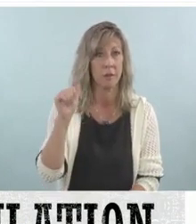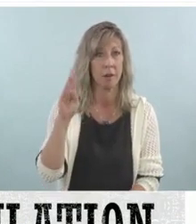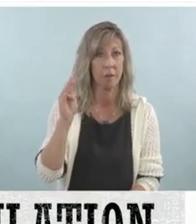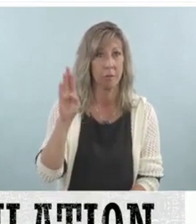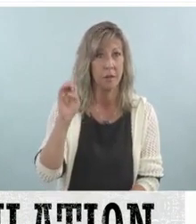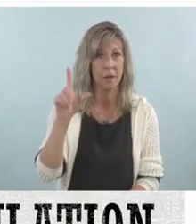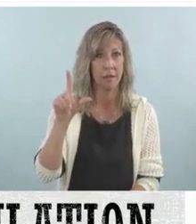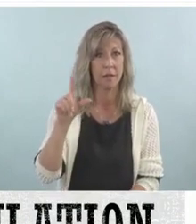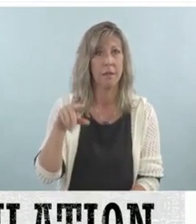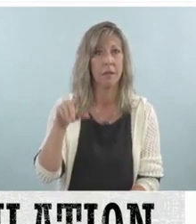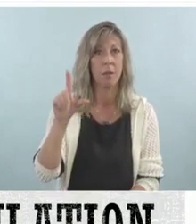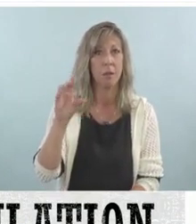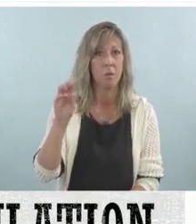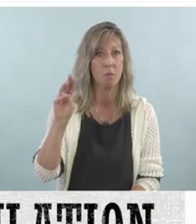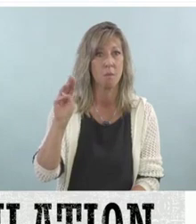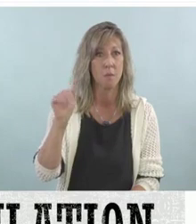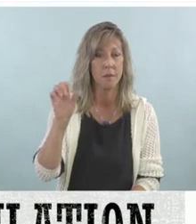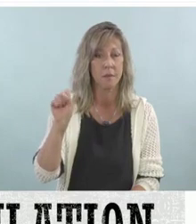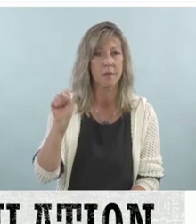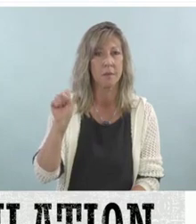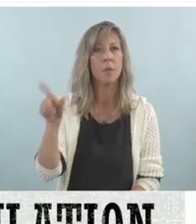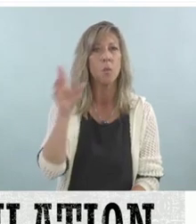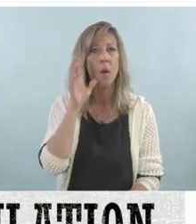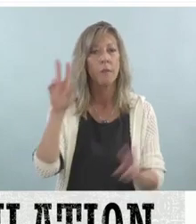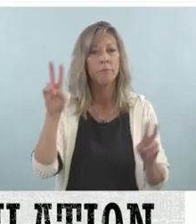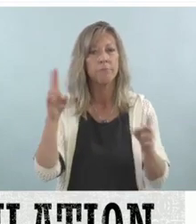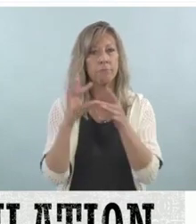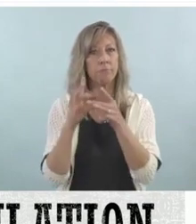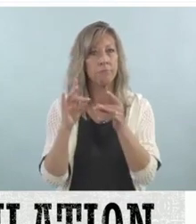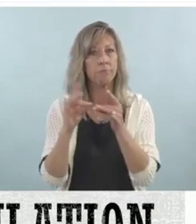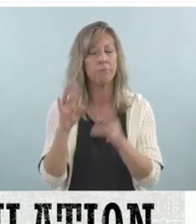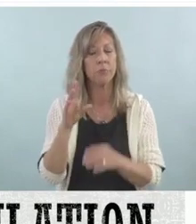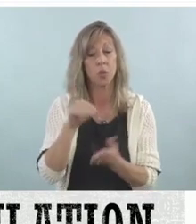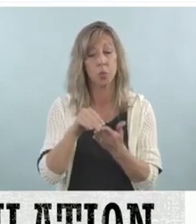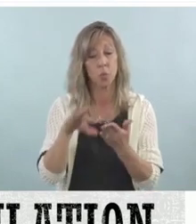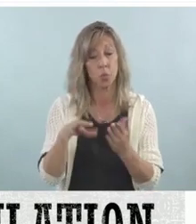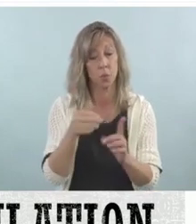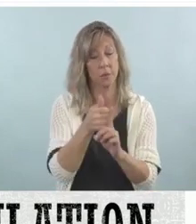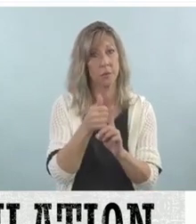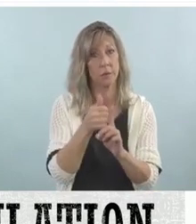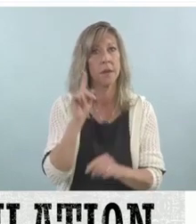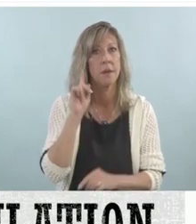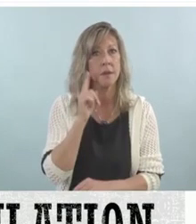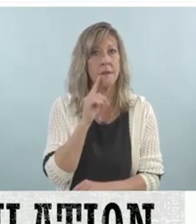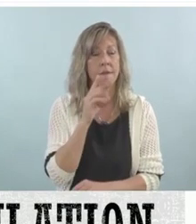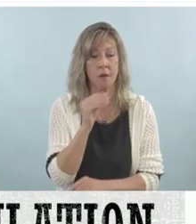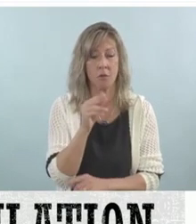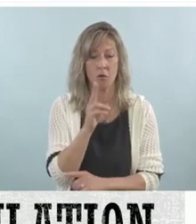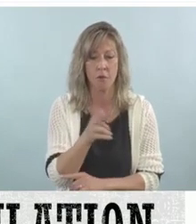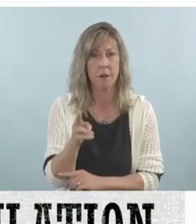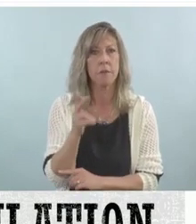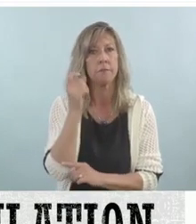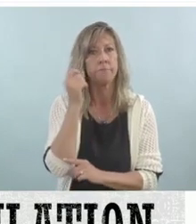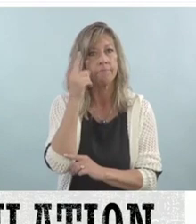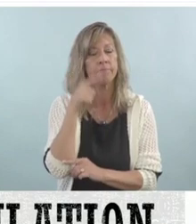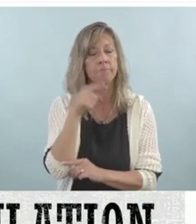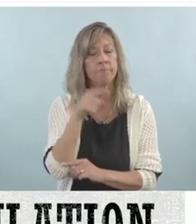Here to speak to us about students who are deaf and hard of hearing as a vulnerable population.